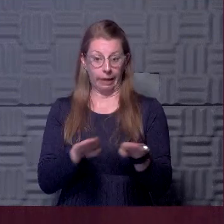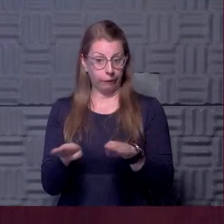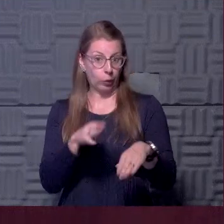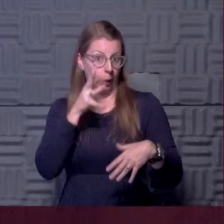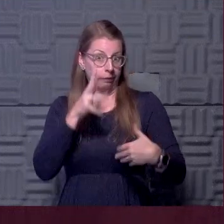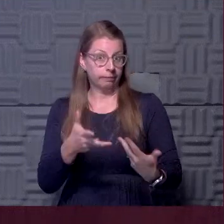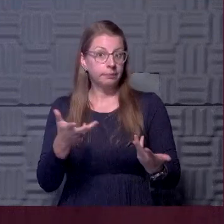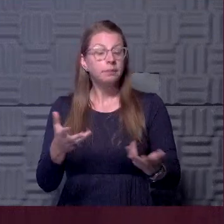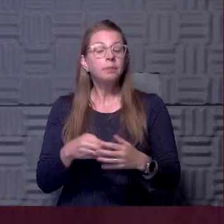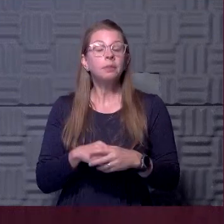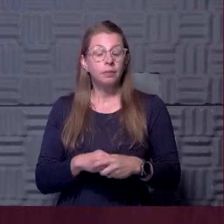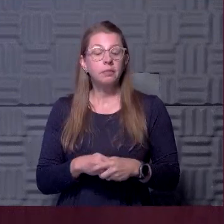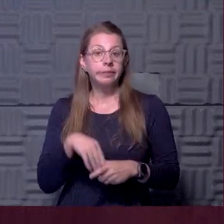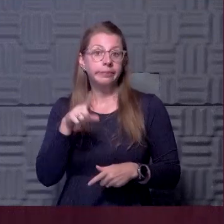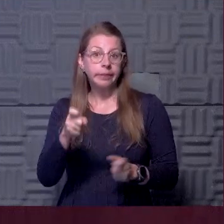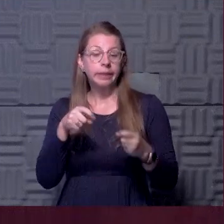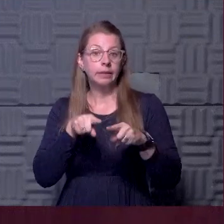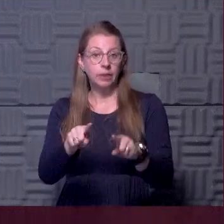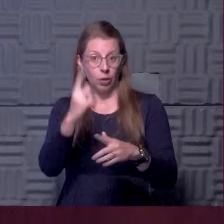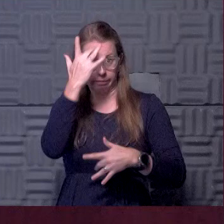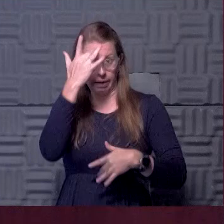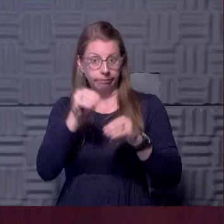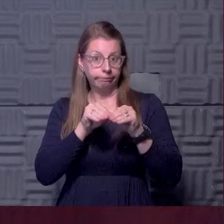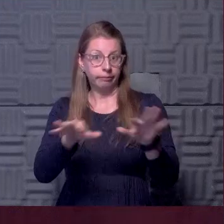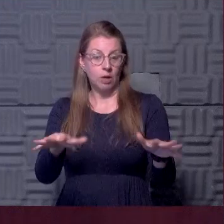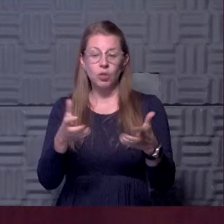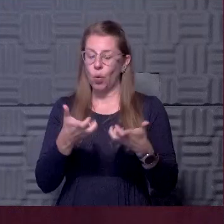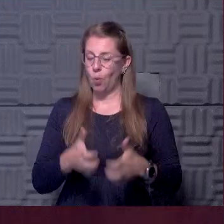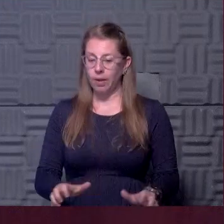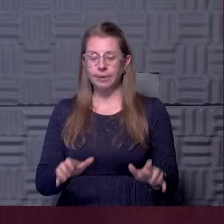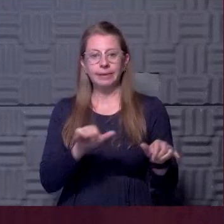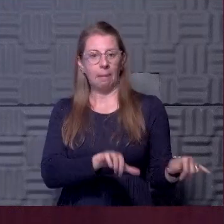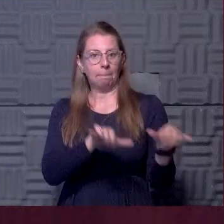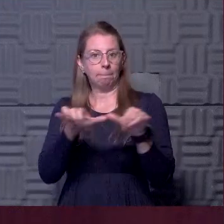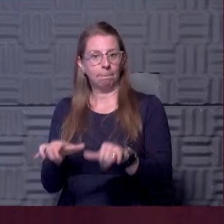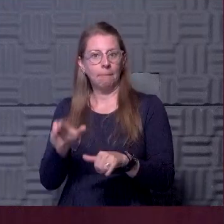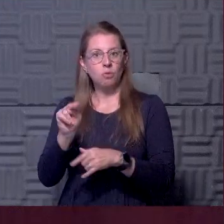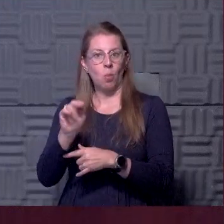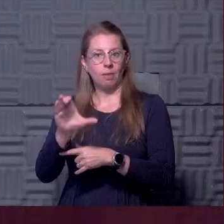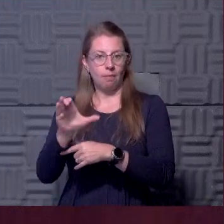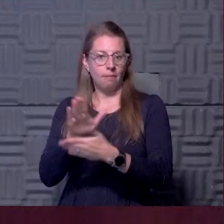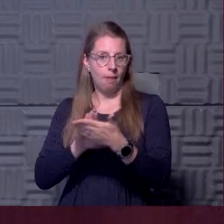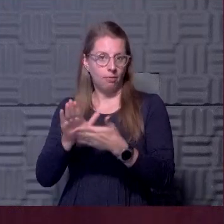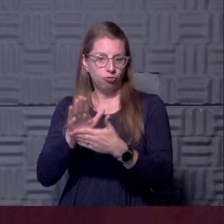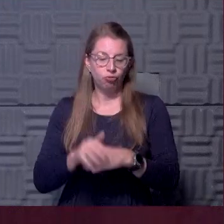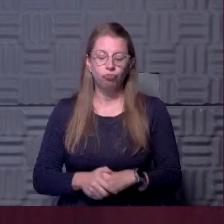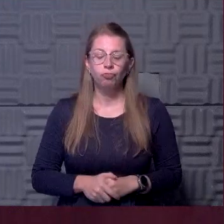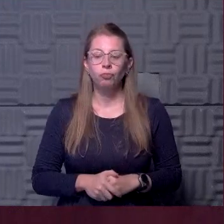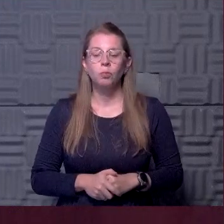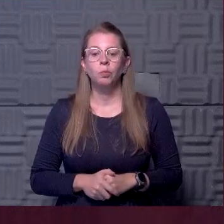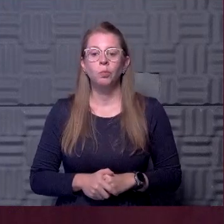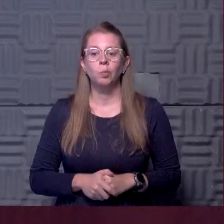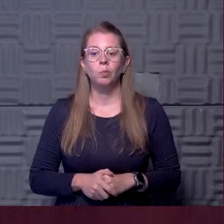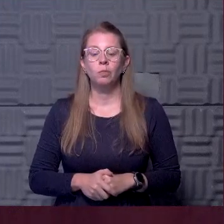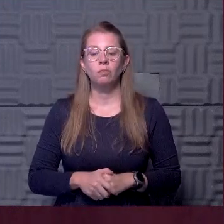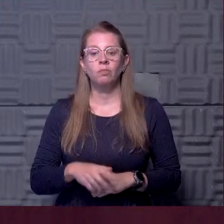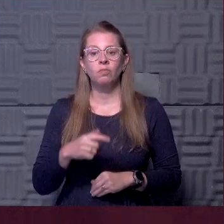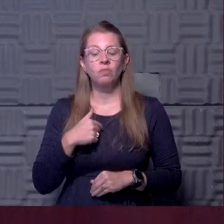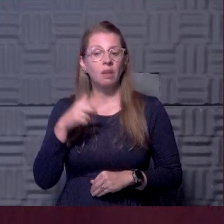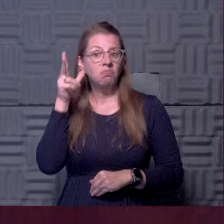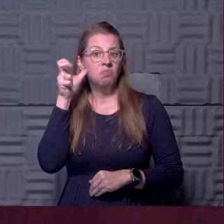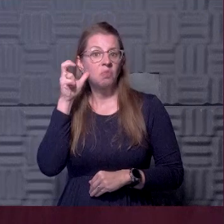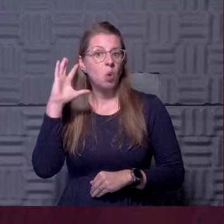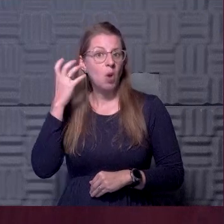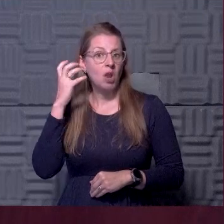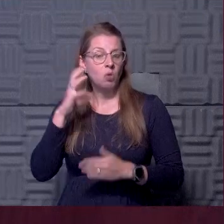that we need to have during a pandemic so that we don't end up like a situation that North Carolina has. I was listening to a radio story this